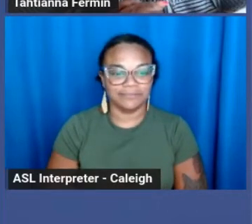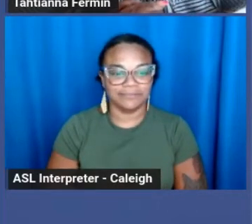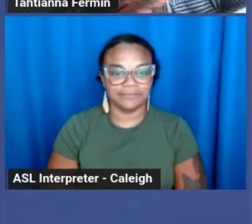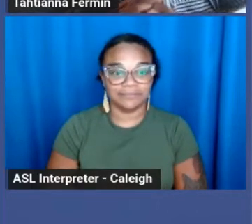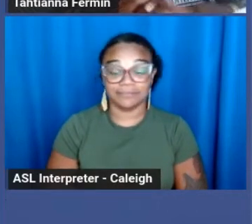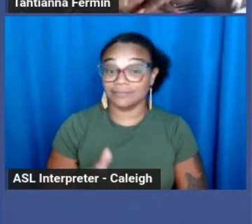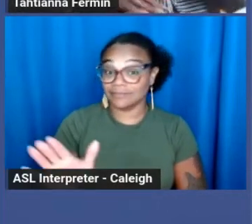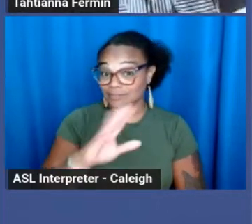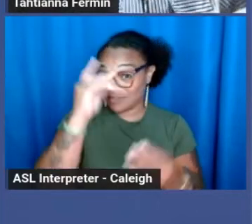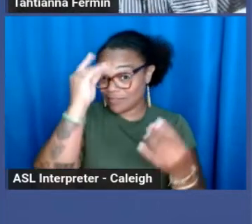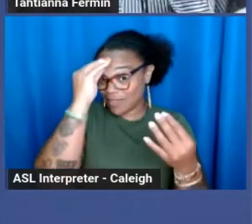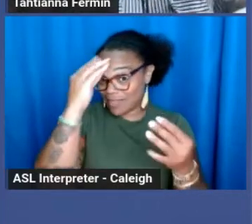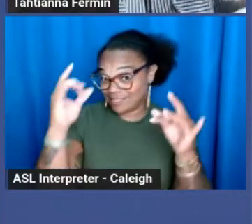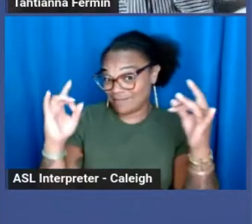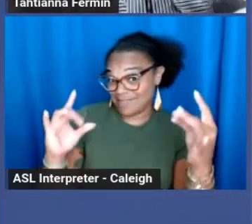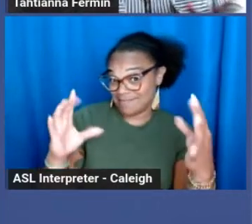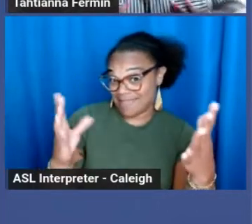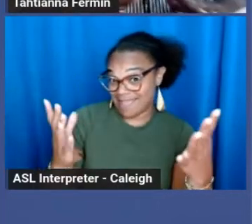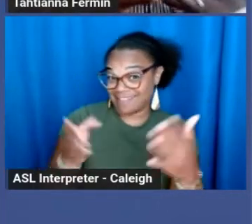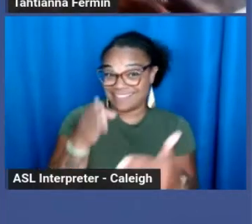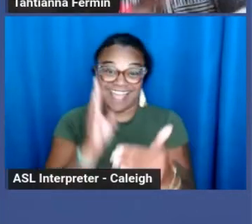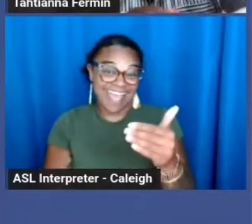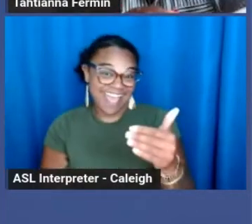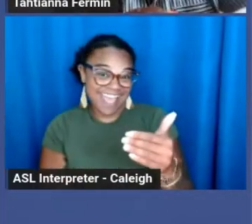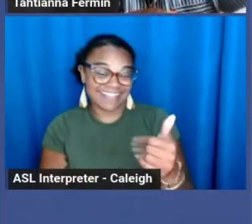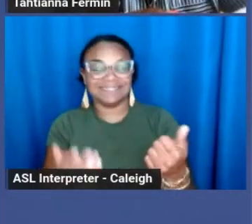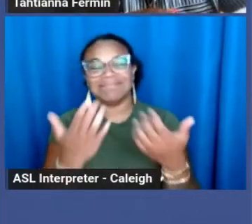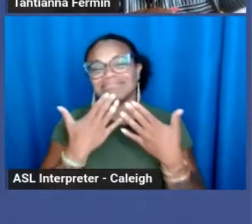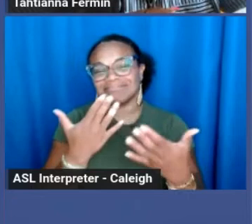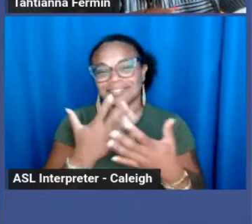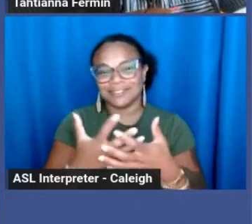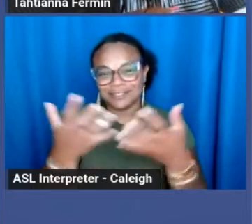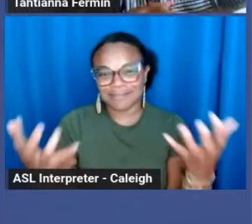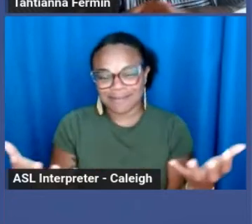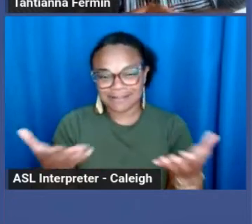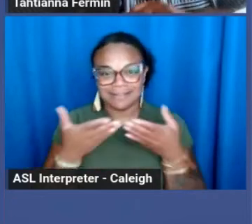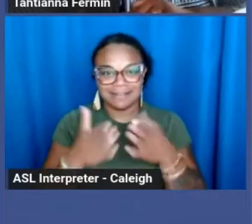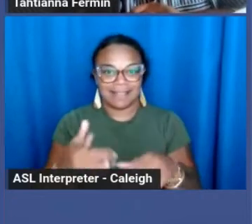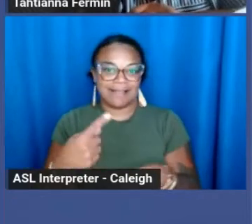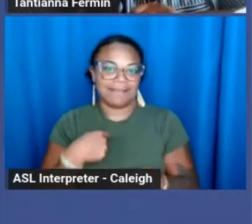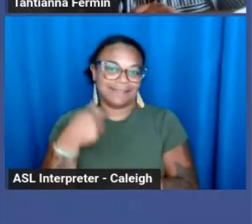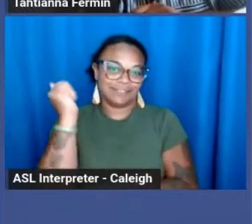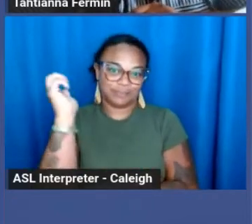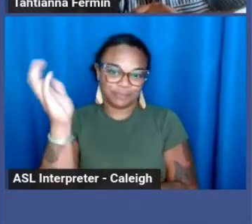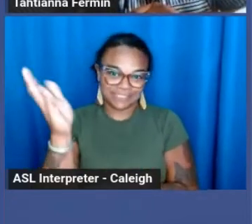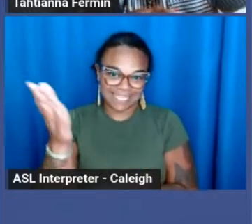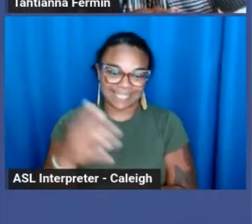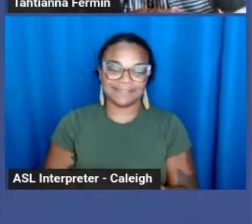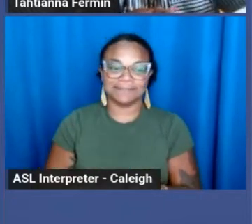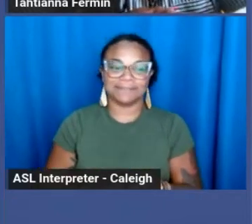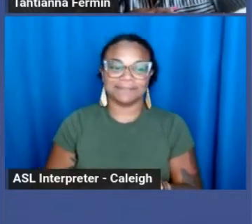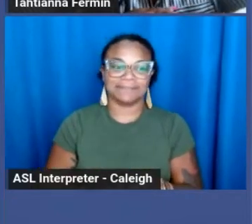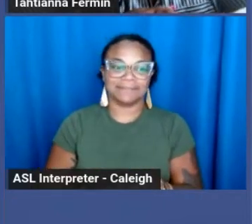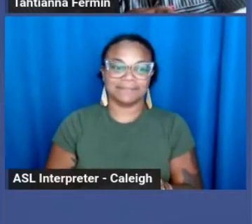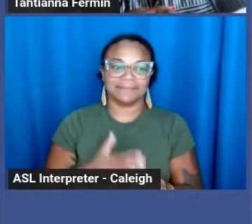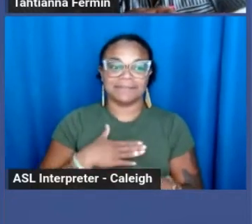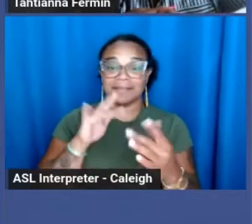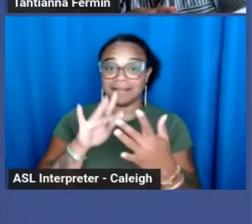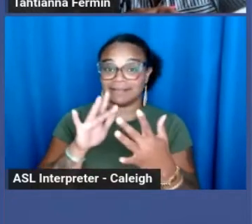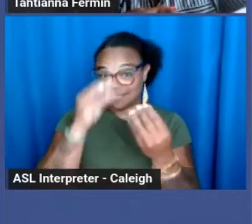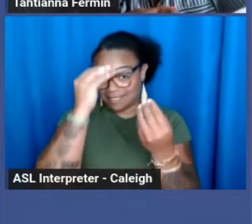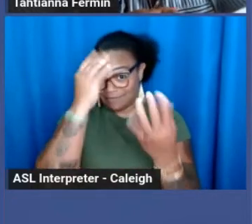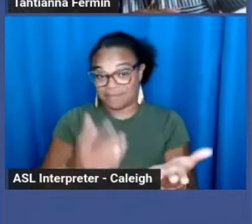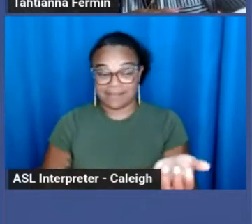Thoughts and feedback, this is the end. Thank you so much for allowing me to do this presentation. My contact